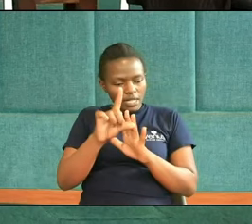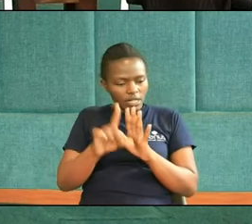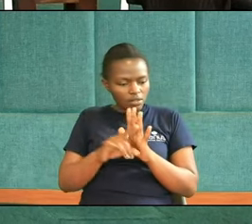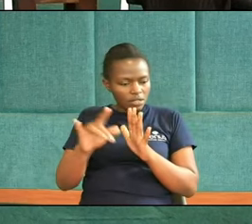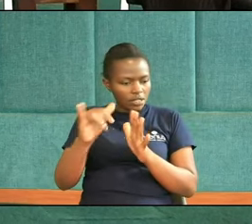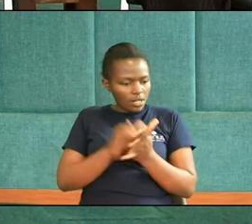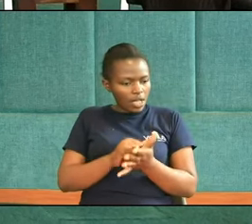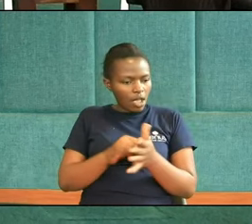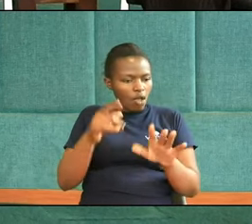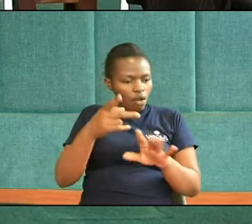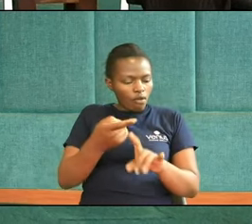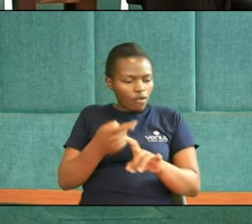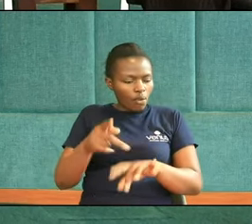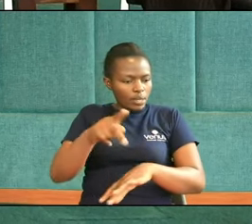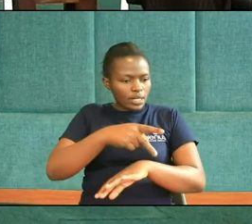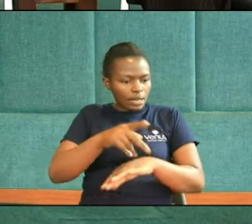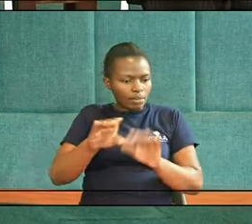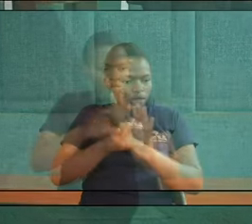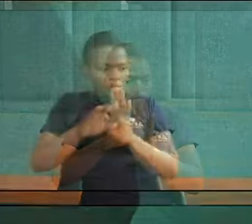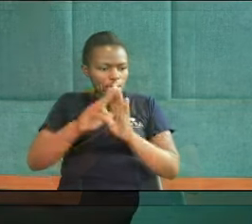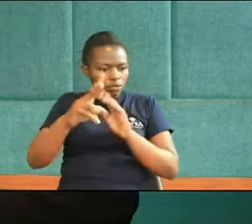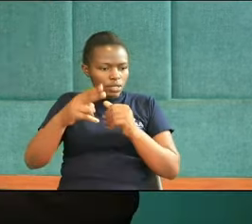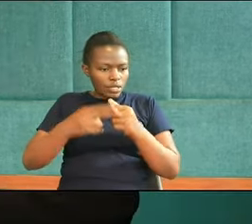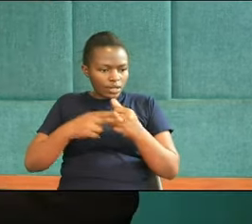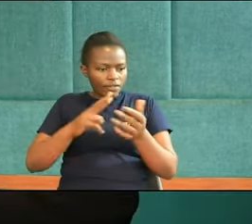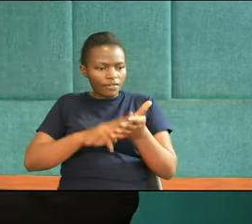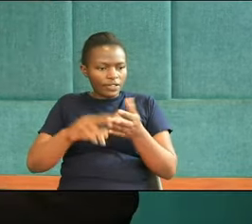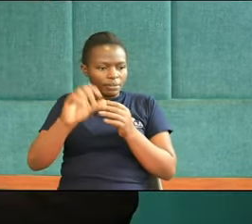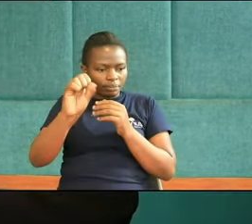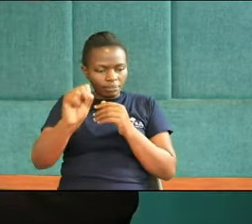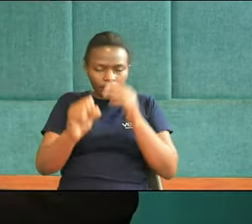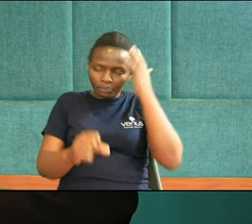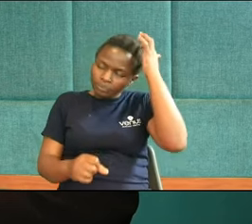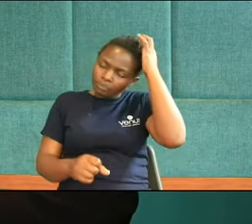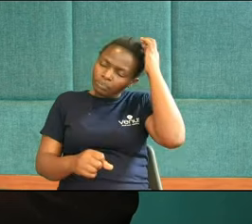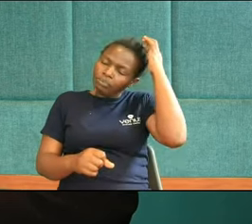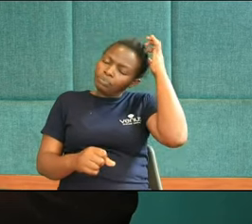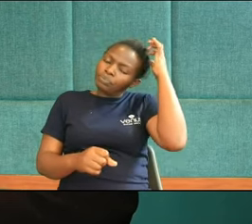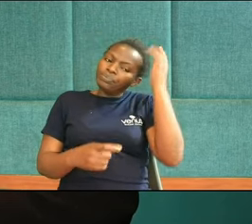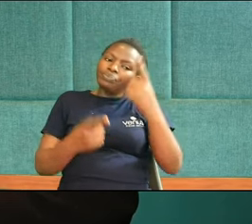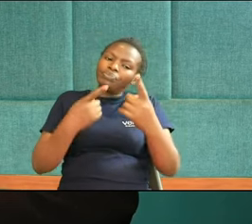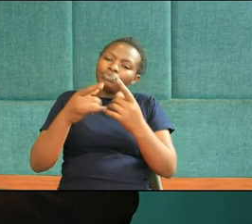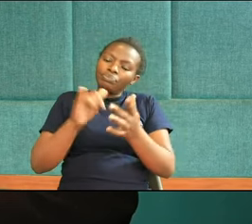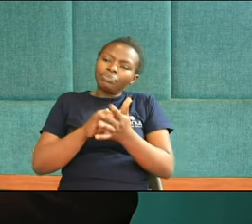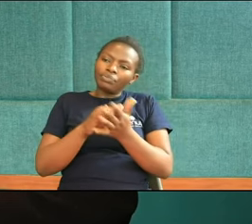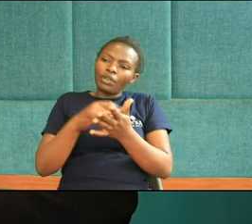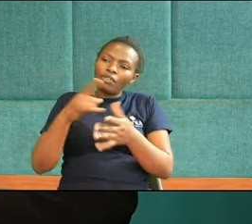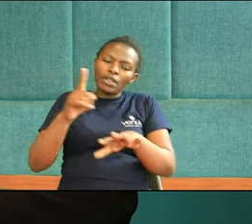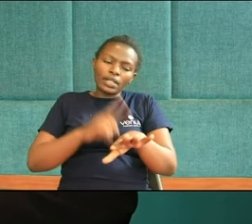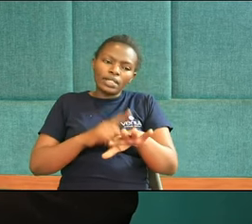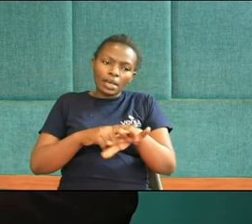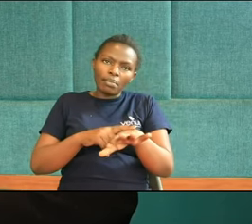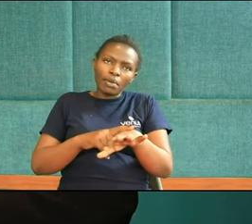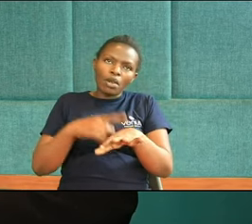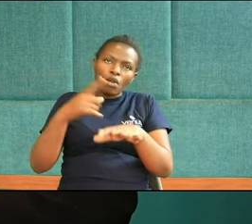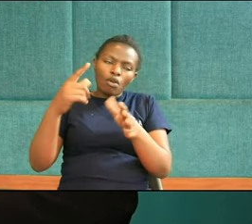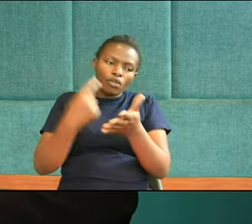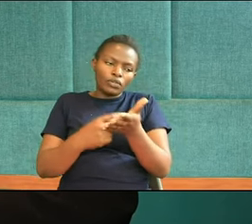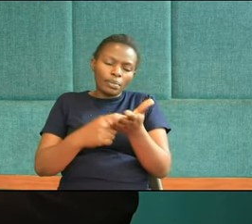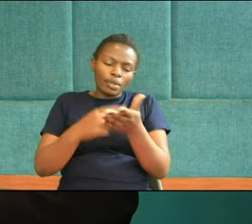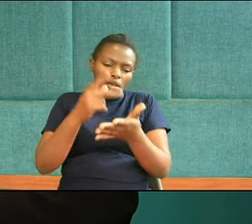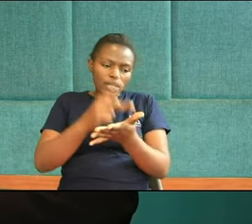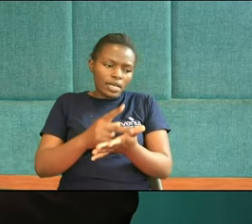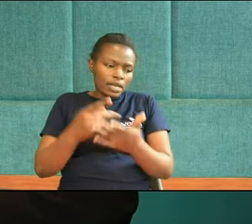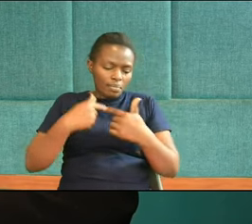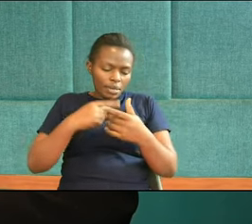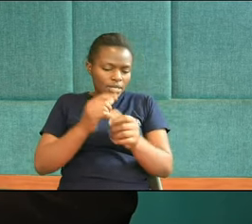the book Of Psalms Chapter 27 Verse 5 Which says that For in the time Of trouble He will keep me